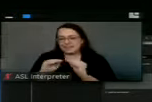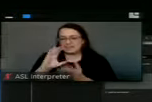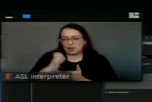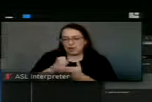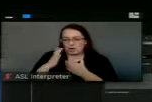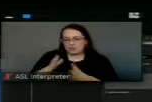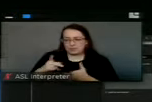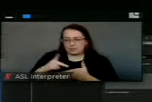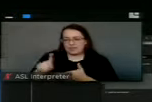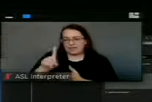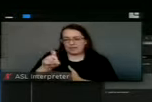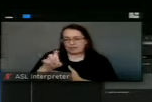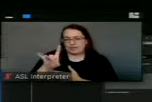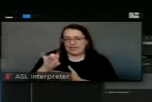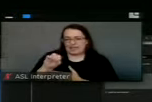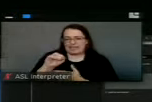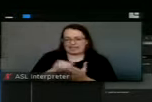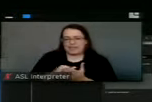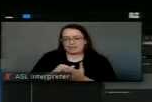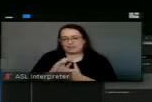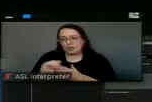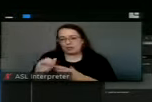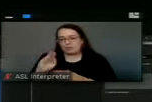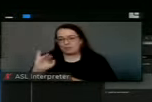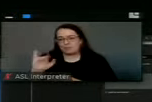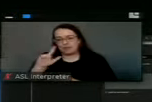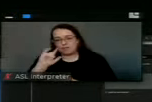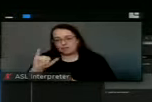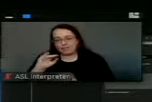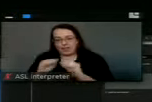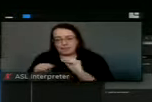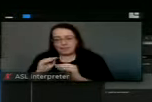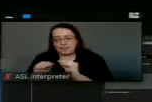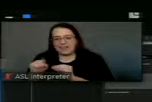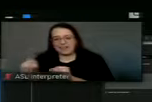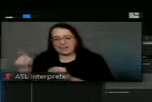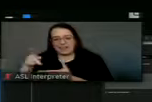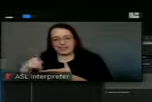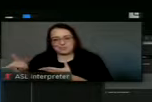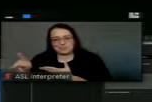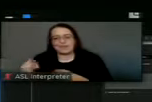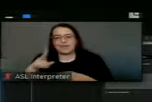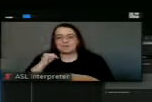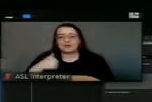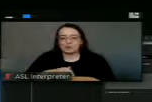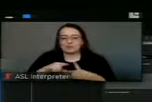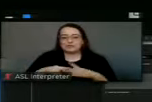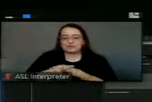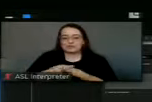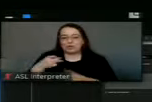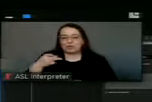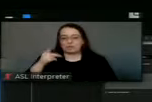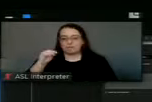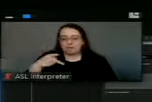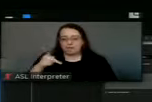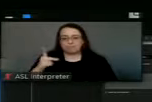paying the $180,000 bill for this repair. But we are pumping water again today. That's a good thing.